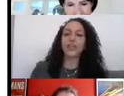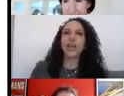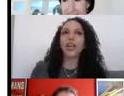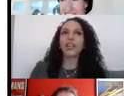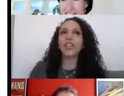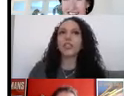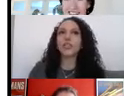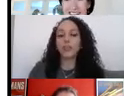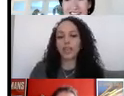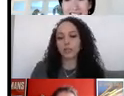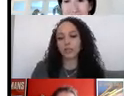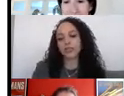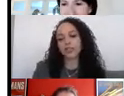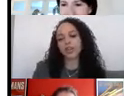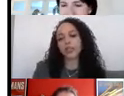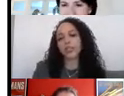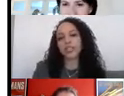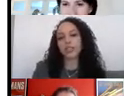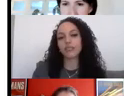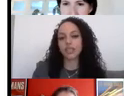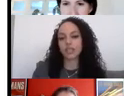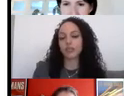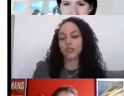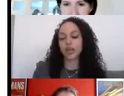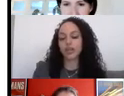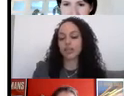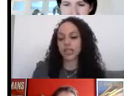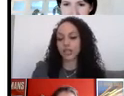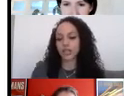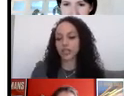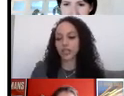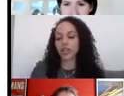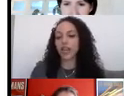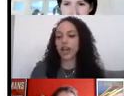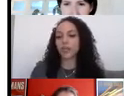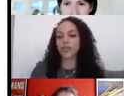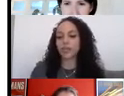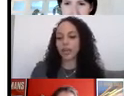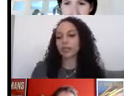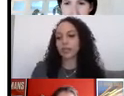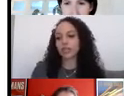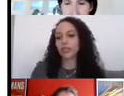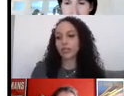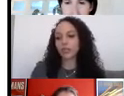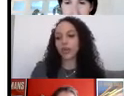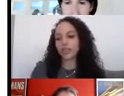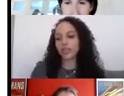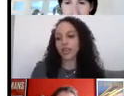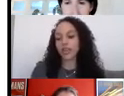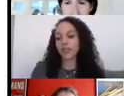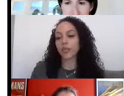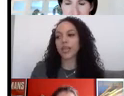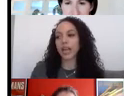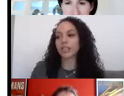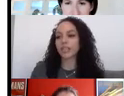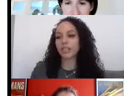Um, there's not a maximum amount of time because it's a random, uh, selection. Um, you can be audited more than once.